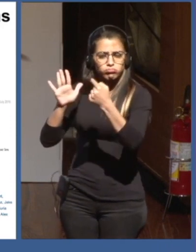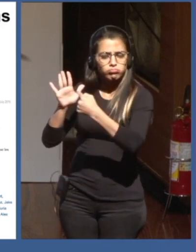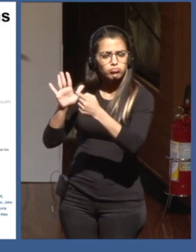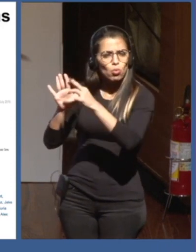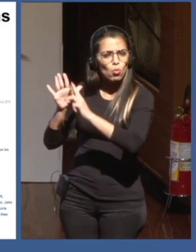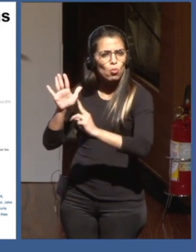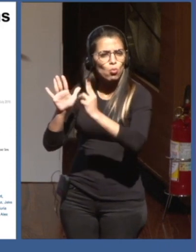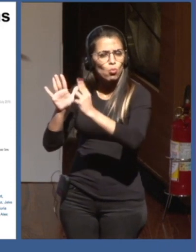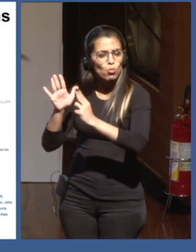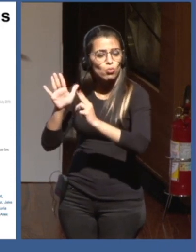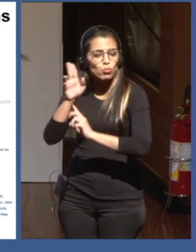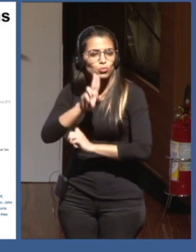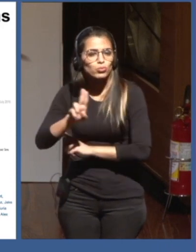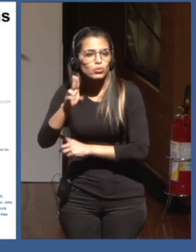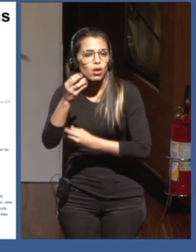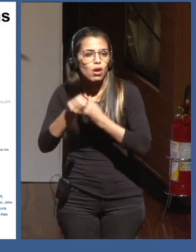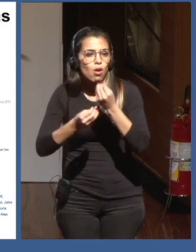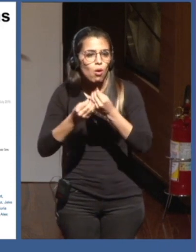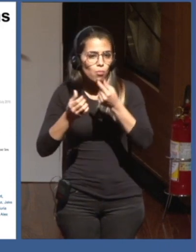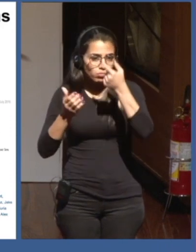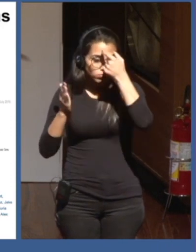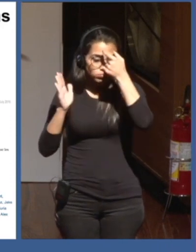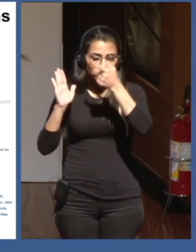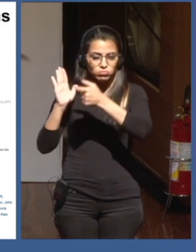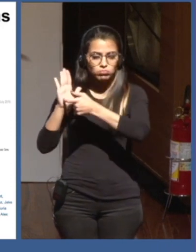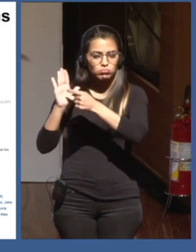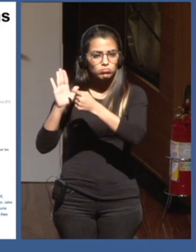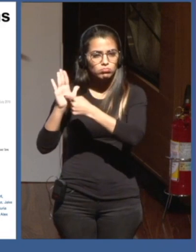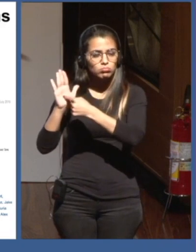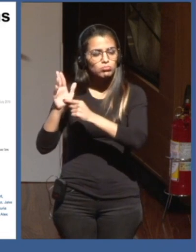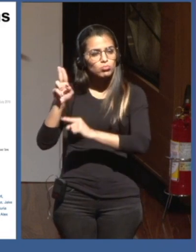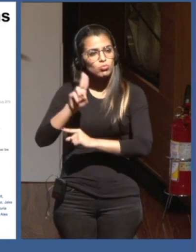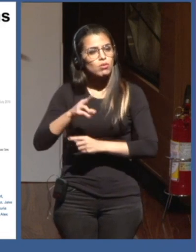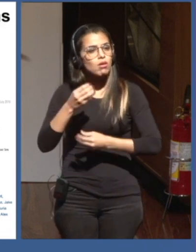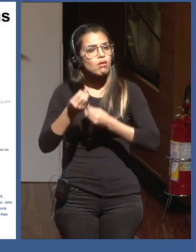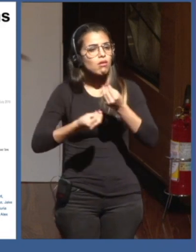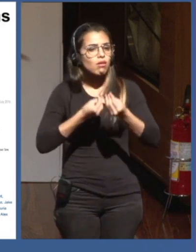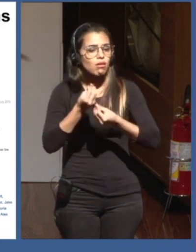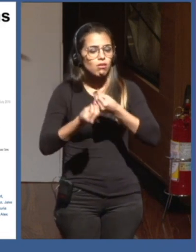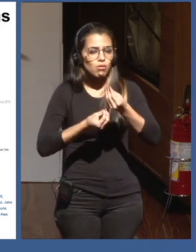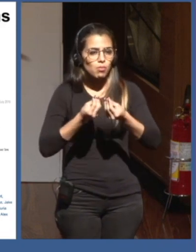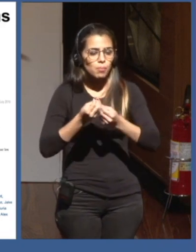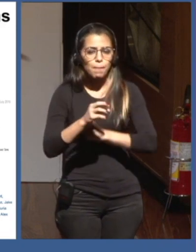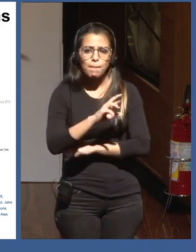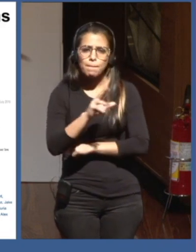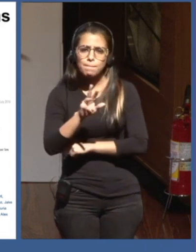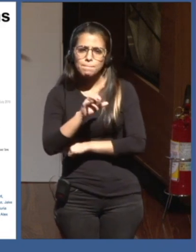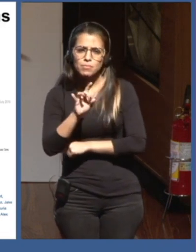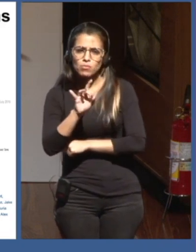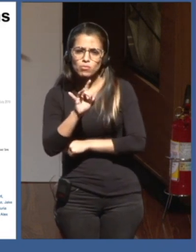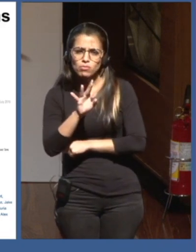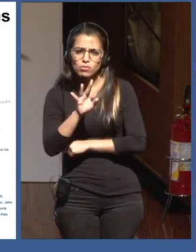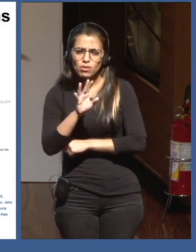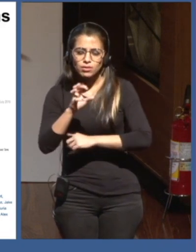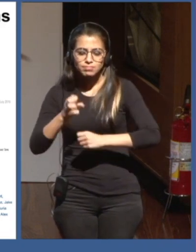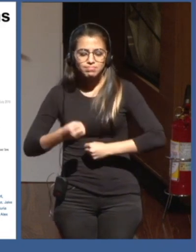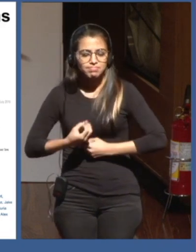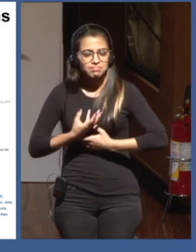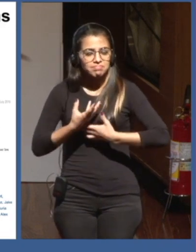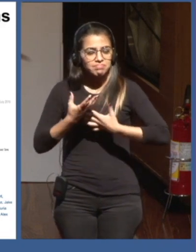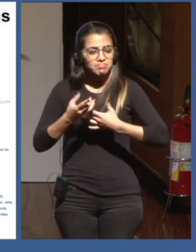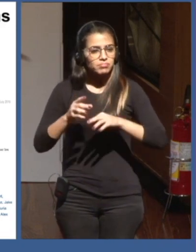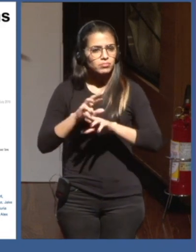really talking about using. So, it's not just the inspiration. It's about using. How can we tap into the power